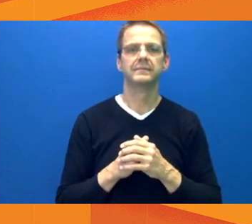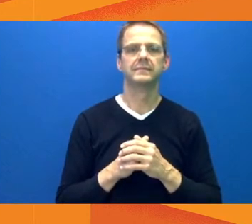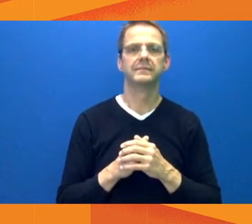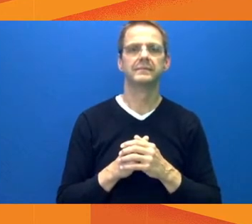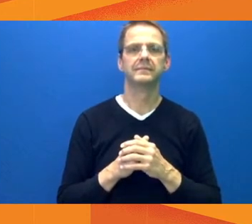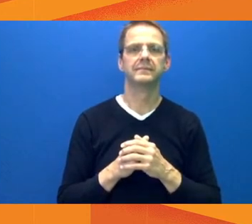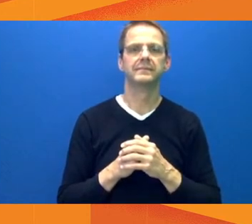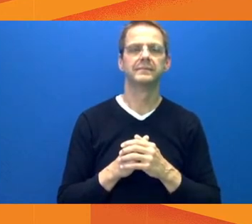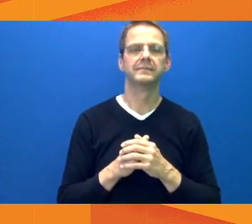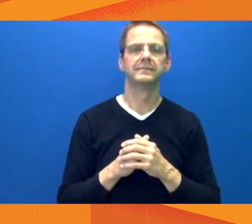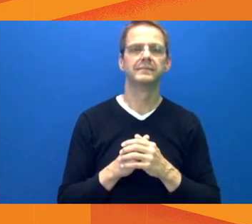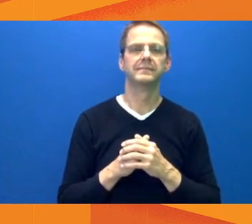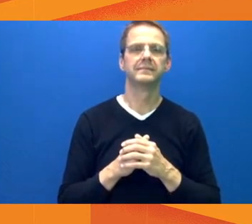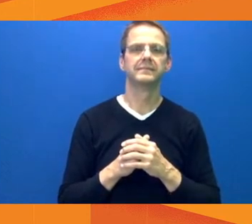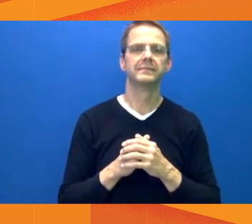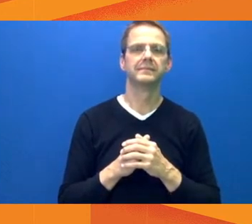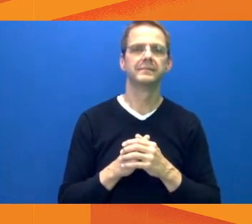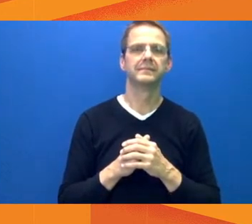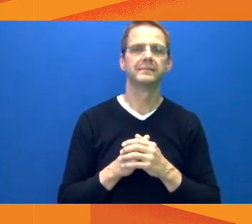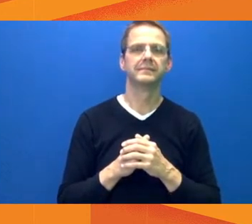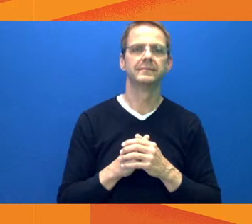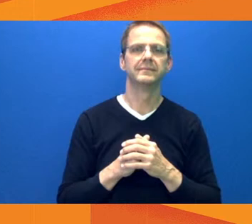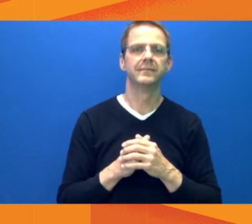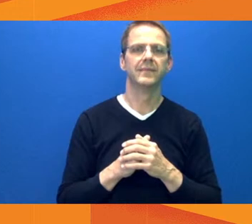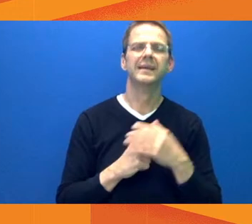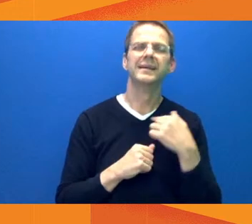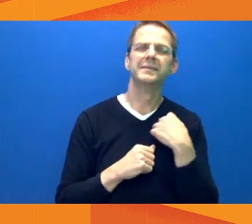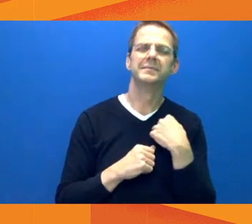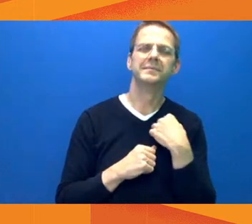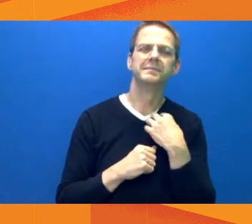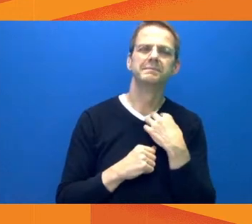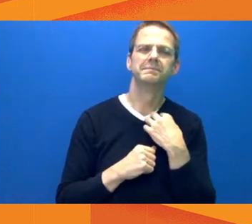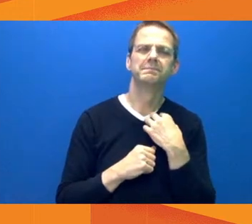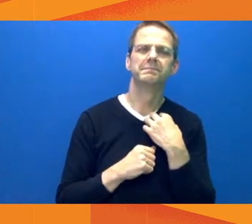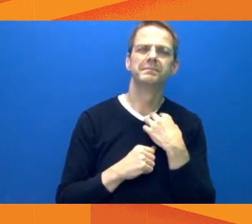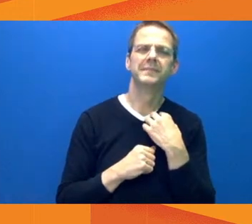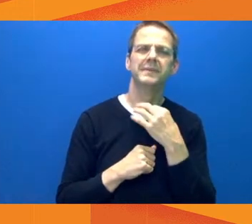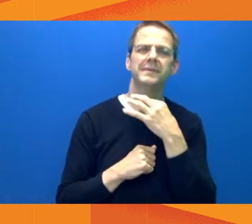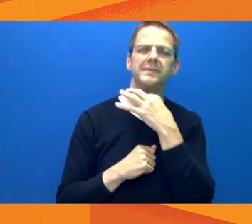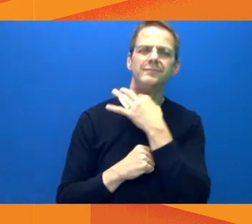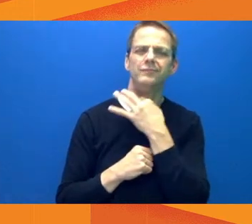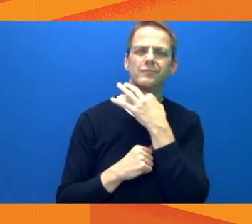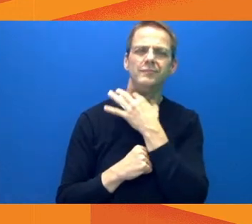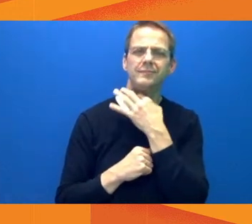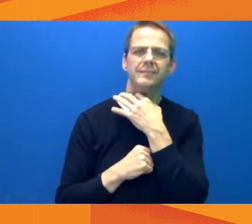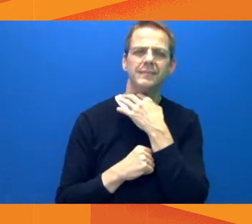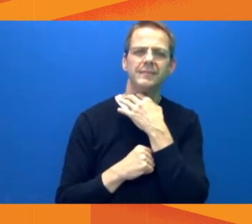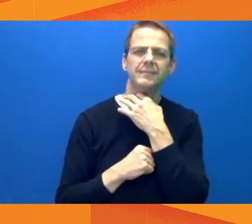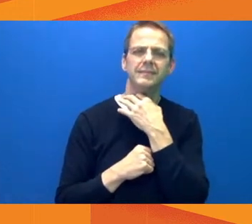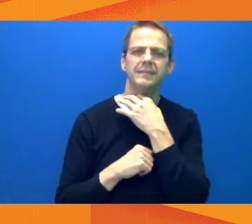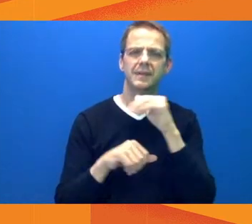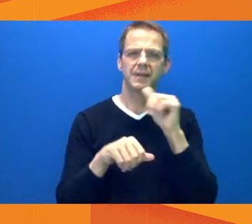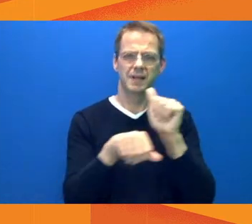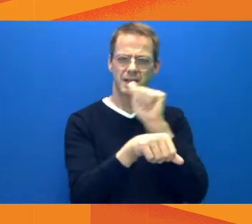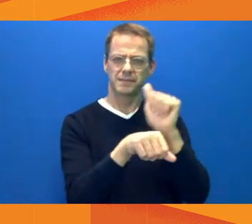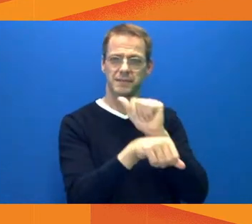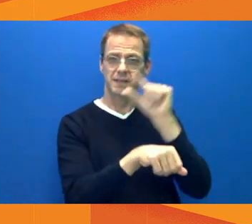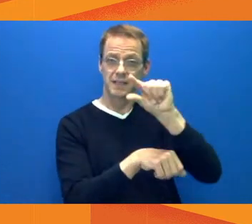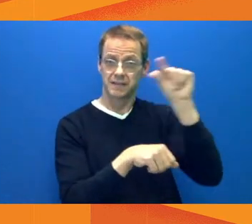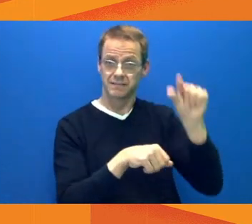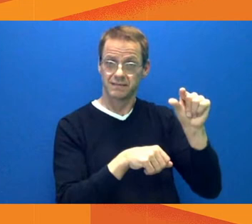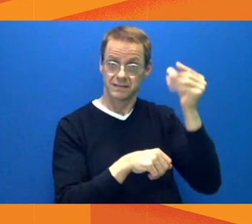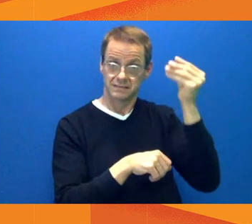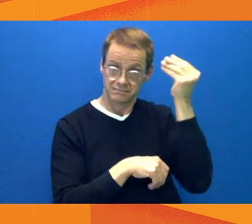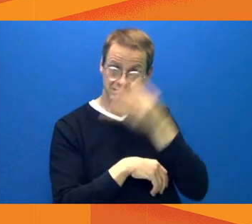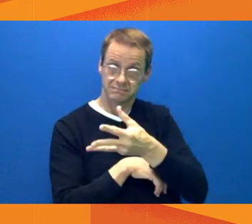given that from the province that there should be more of a move to enforcement rather than education now as in,